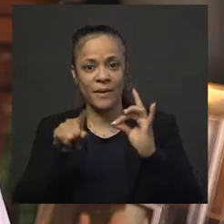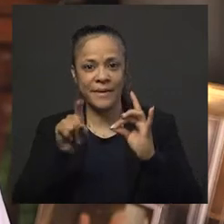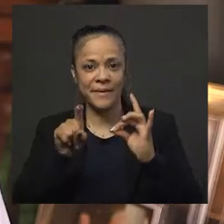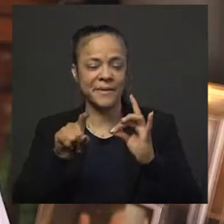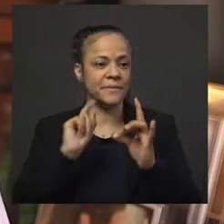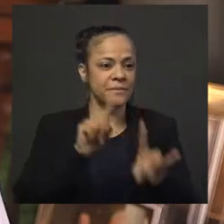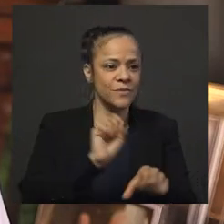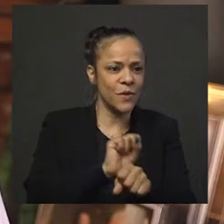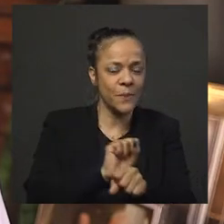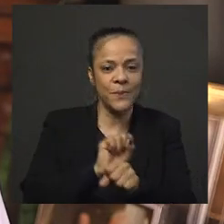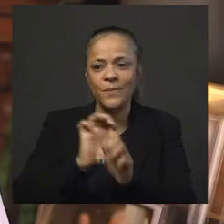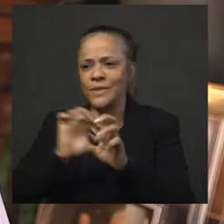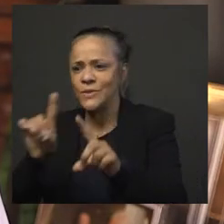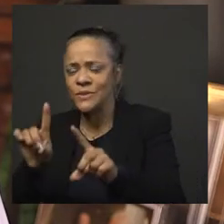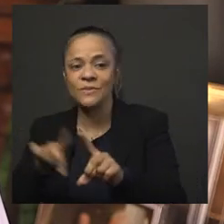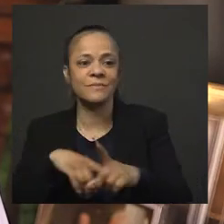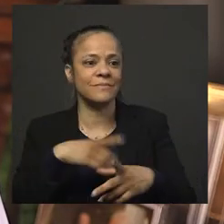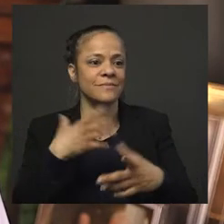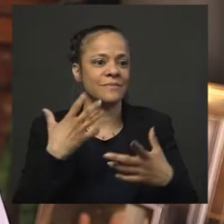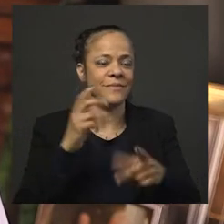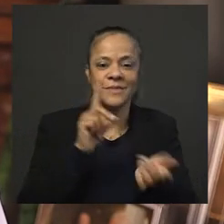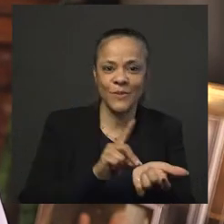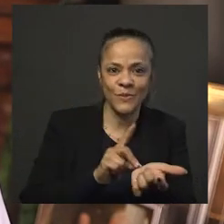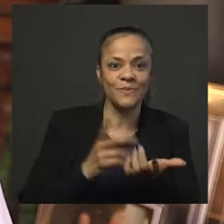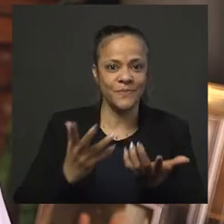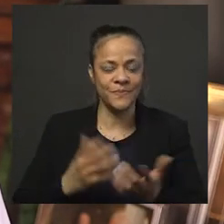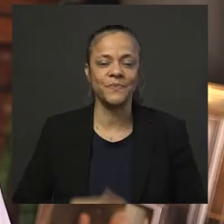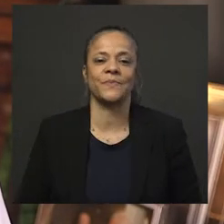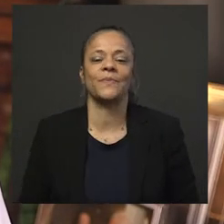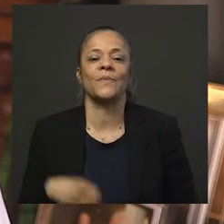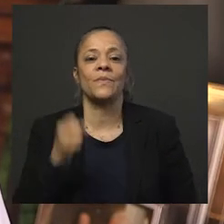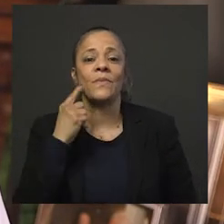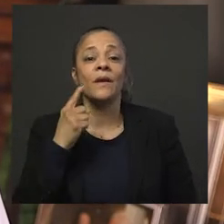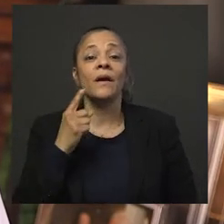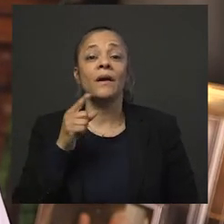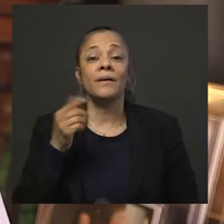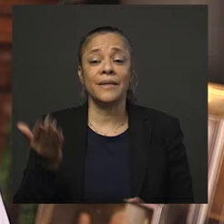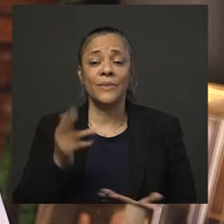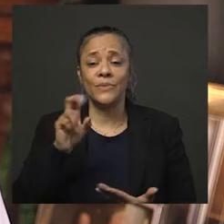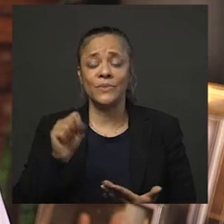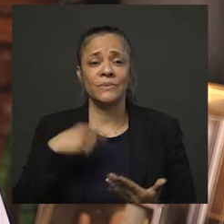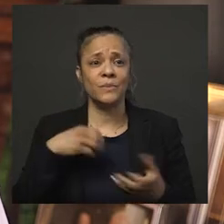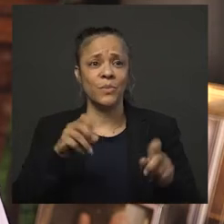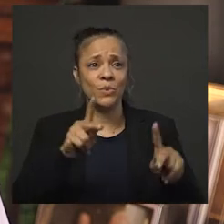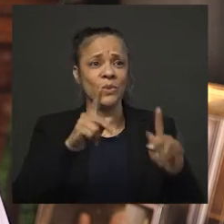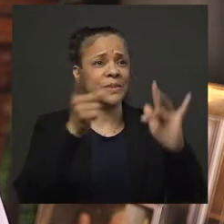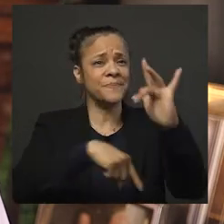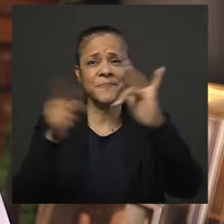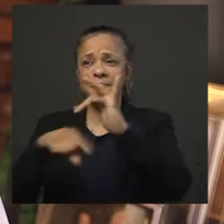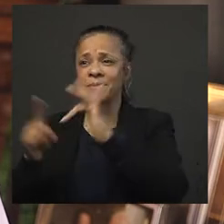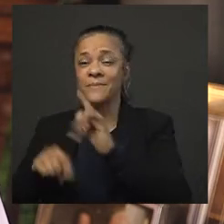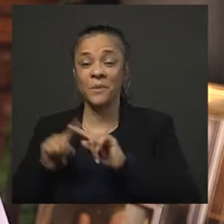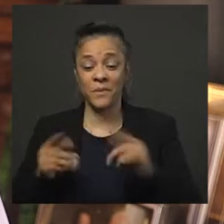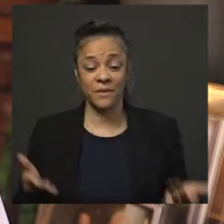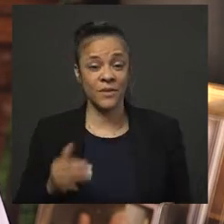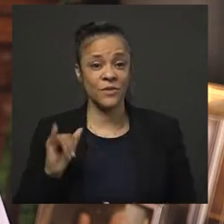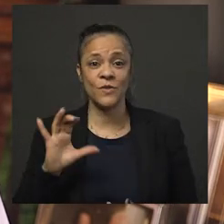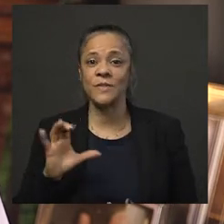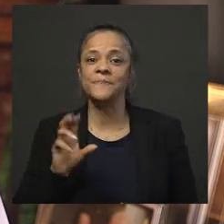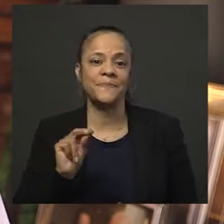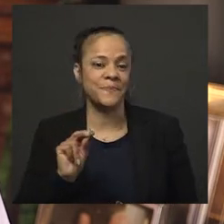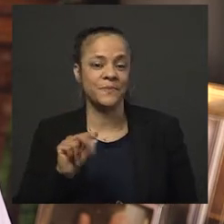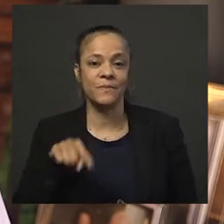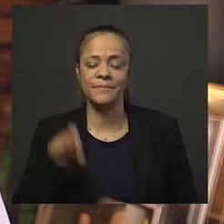As opportunity gaps widen throughout the country, here in Jersey City we've been working diligently over the past eight years to close these gaps that